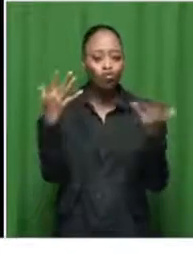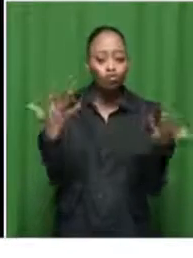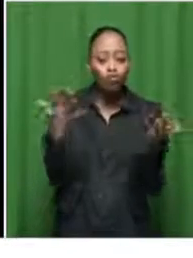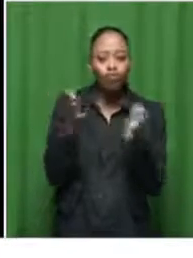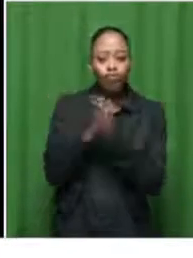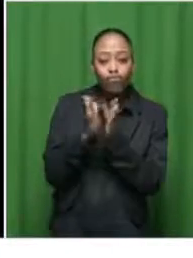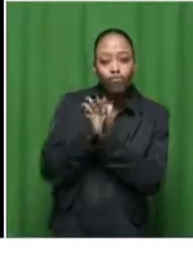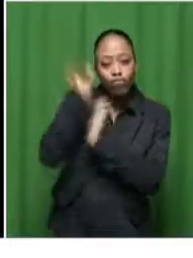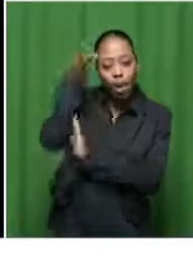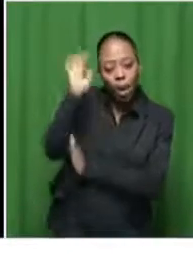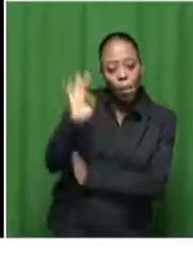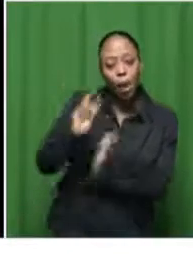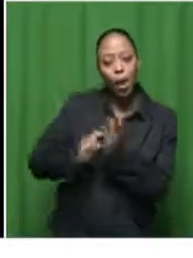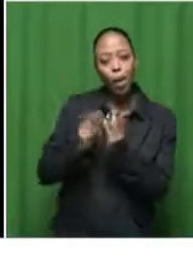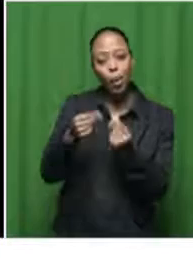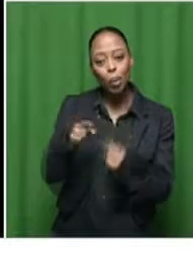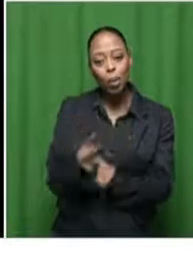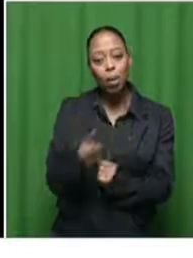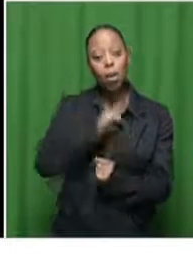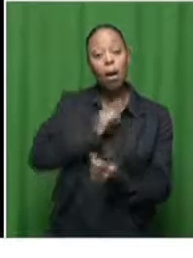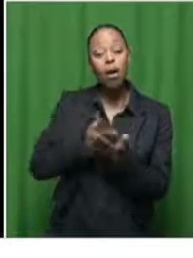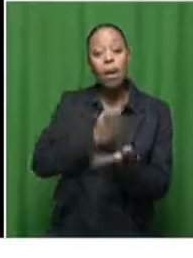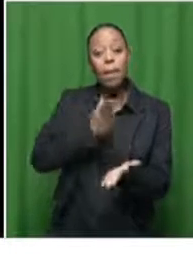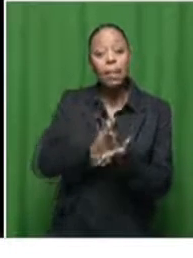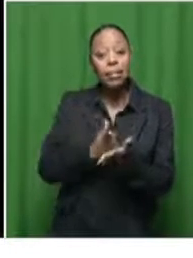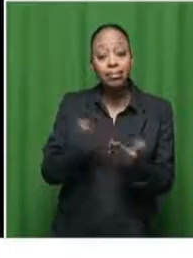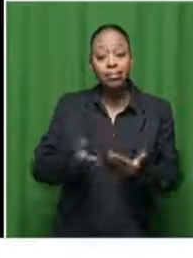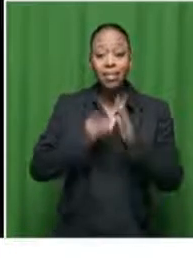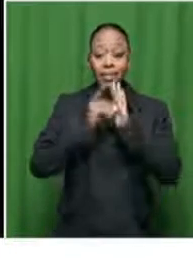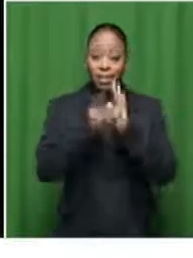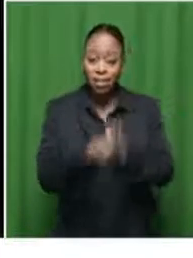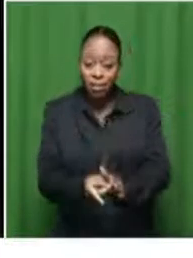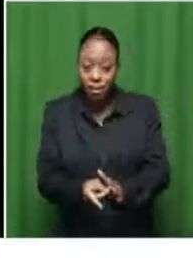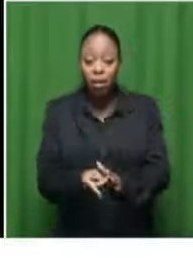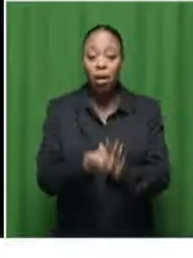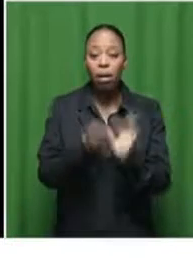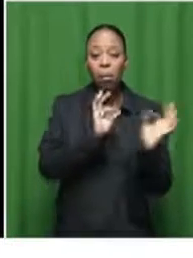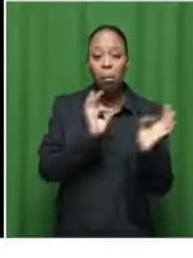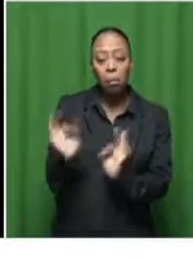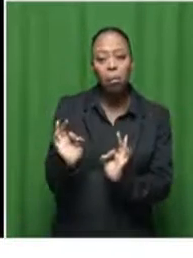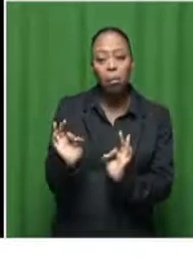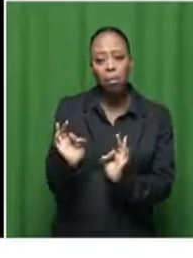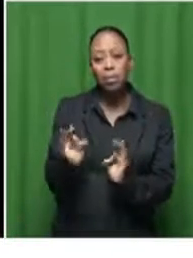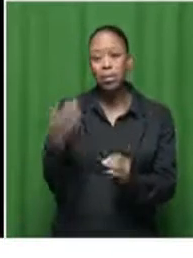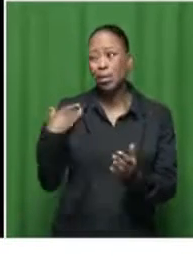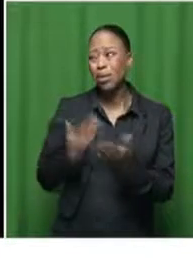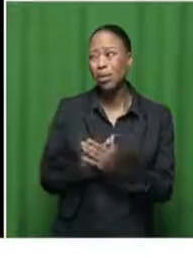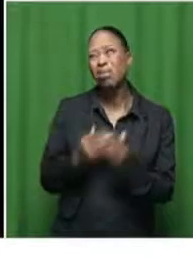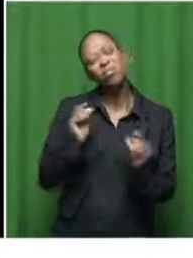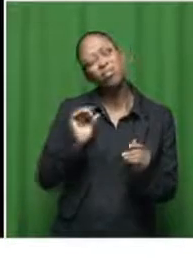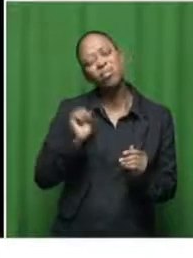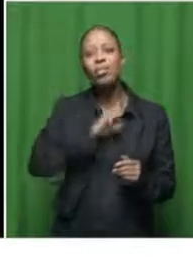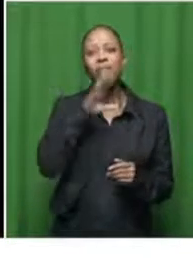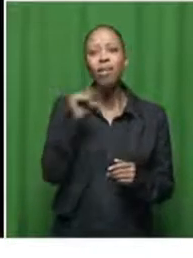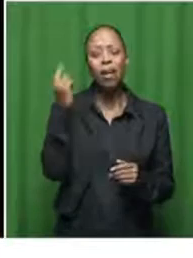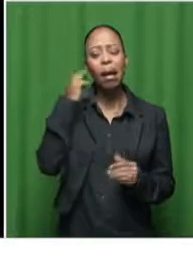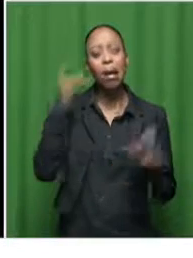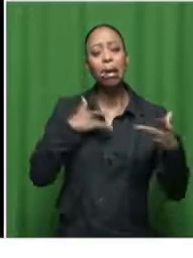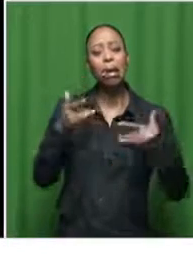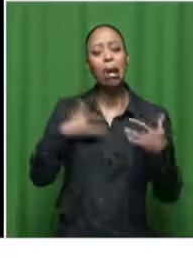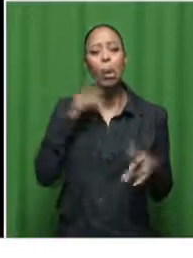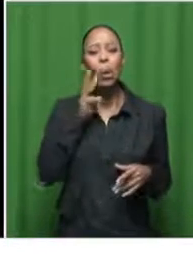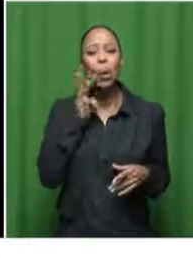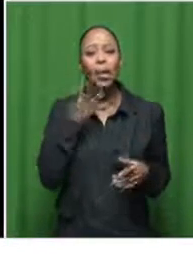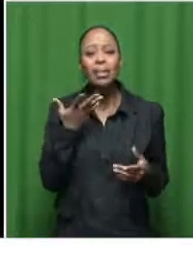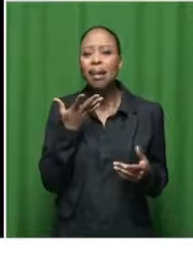to the governments to make sure that you know the issues of service delivery are fulfilled you know currently in South Africa there is a concern around